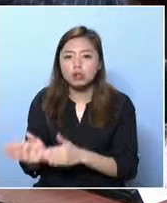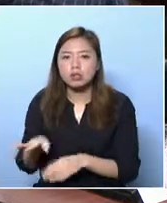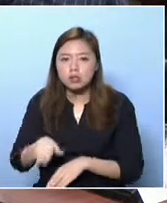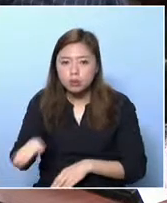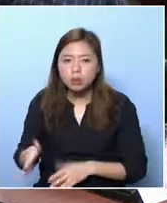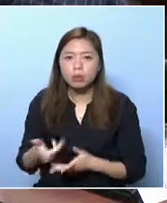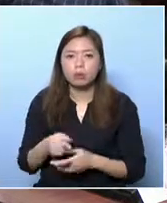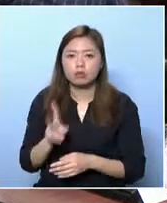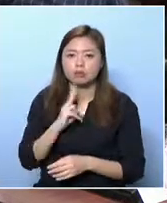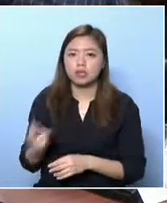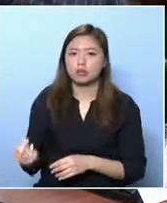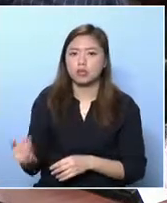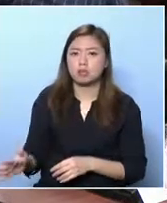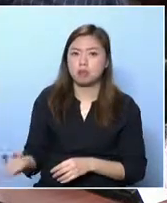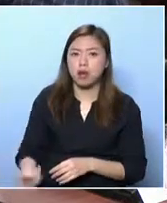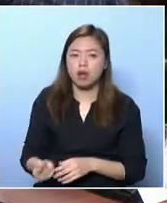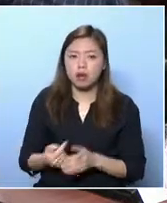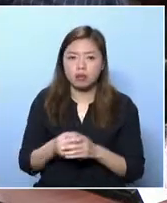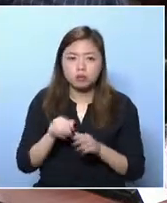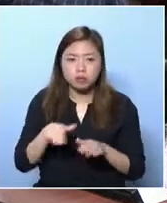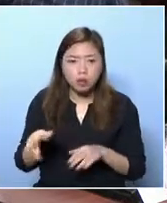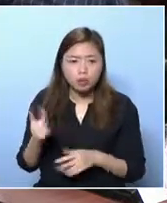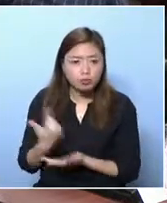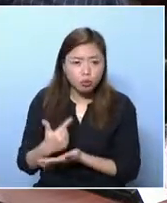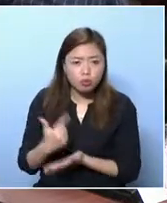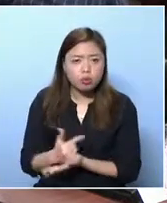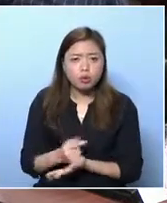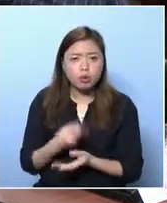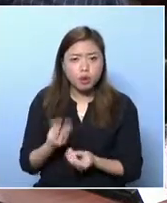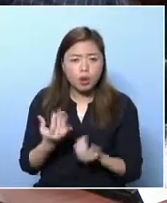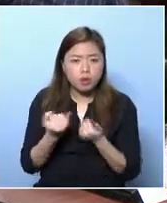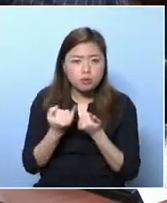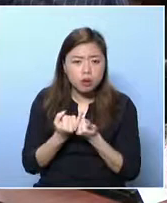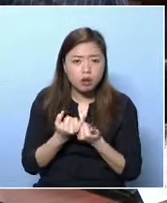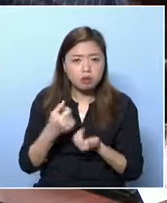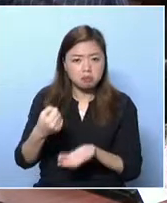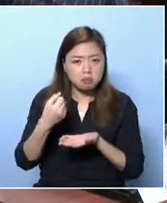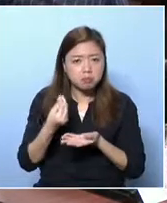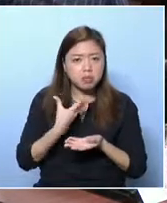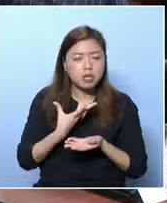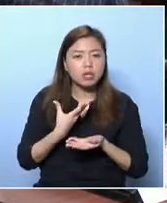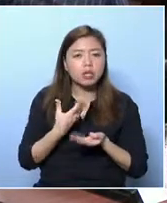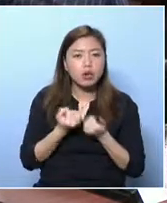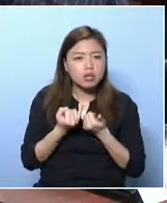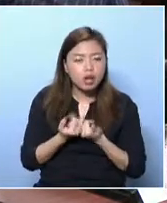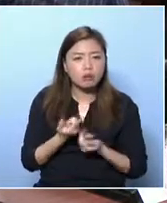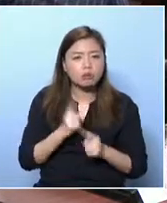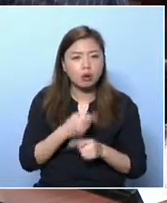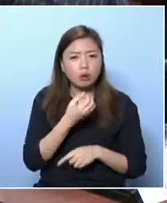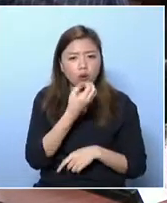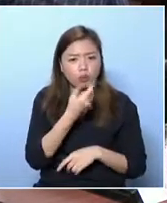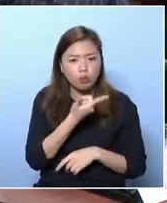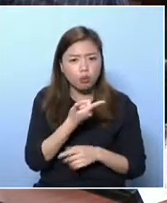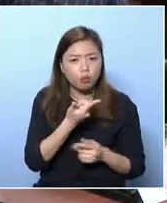We have working poor and 200,000 children in poverty. We should